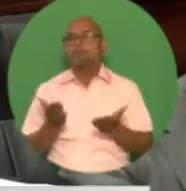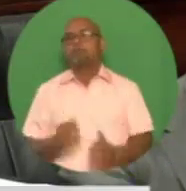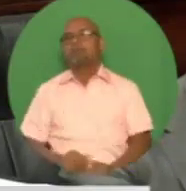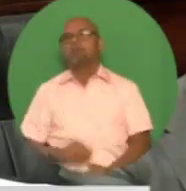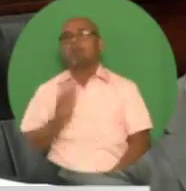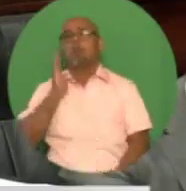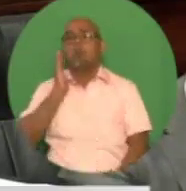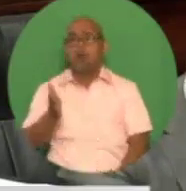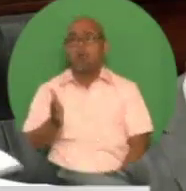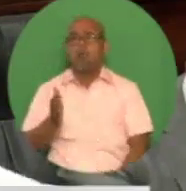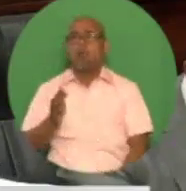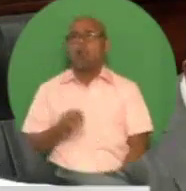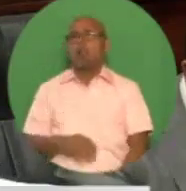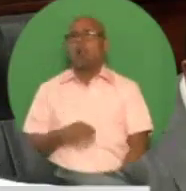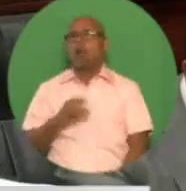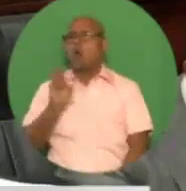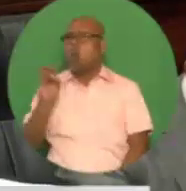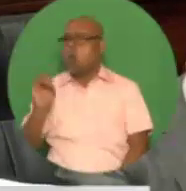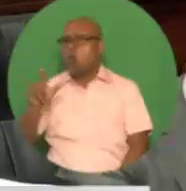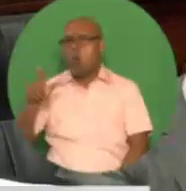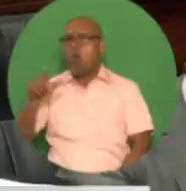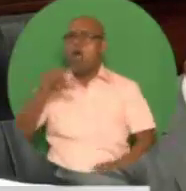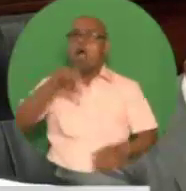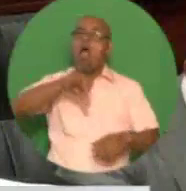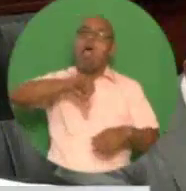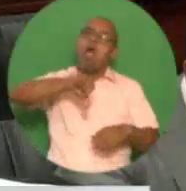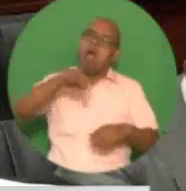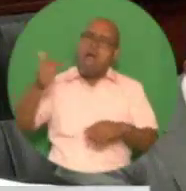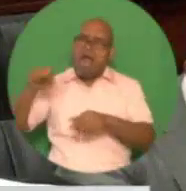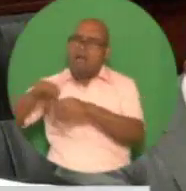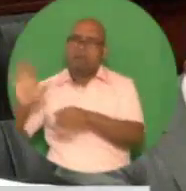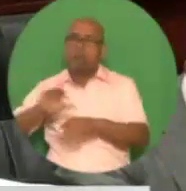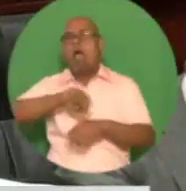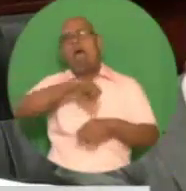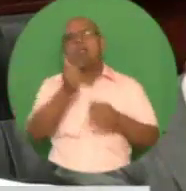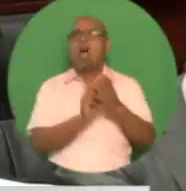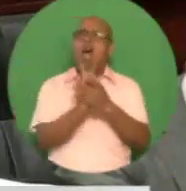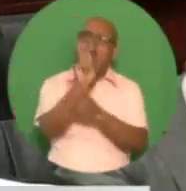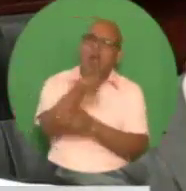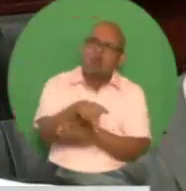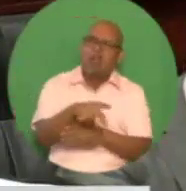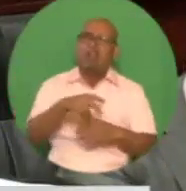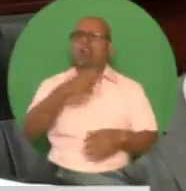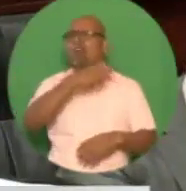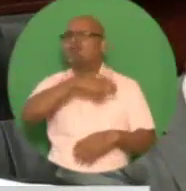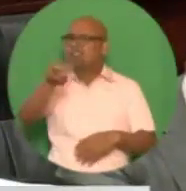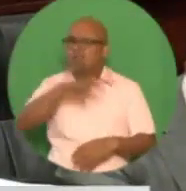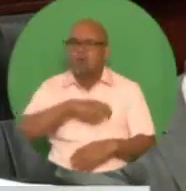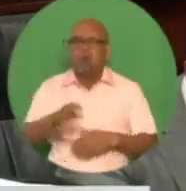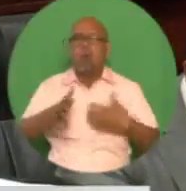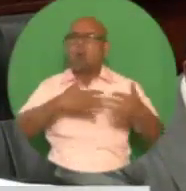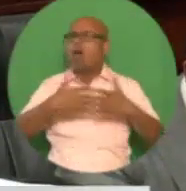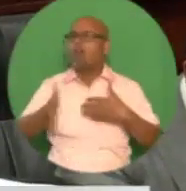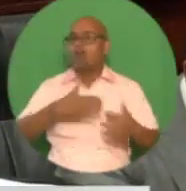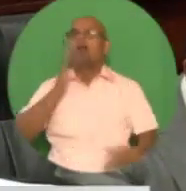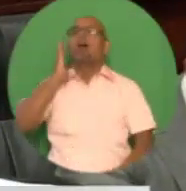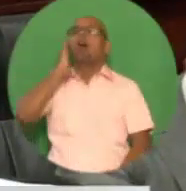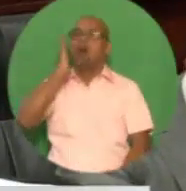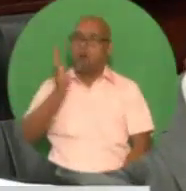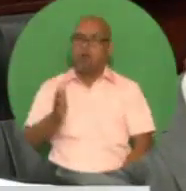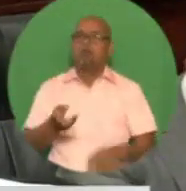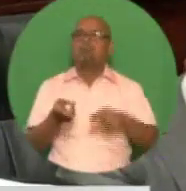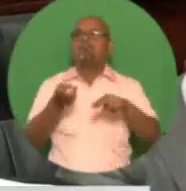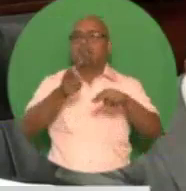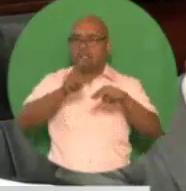non-energy sector will reach 2 percent in 2021. The medium-term fiscal adjustment is being stabilized at